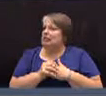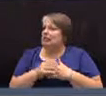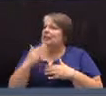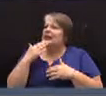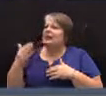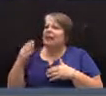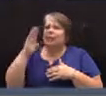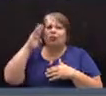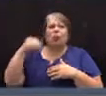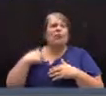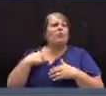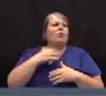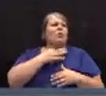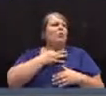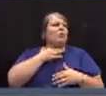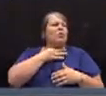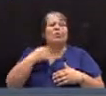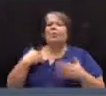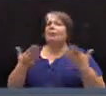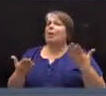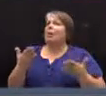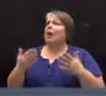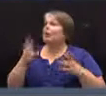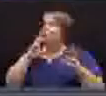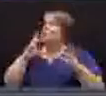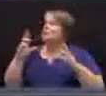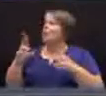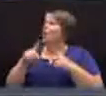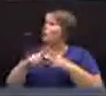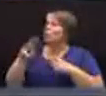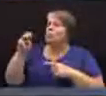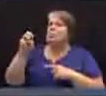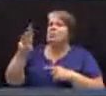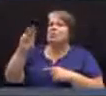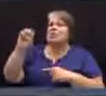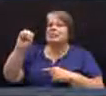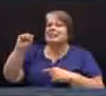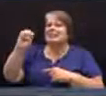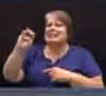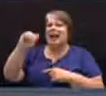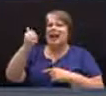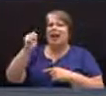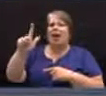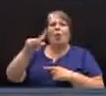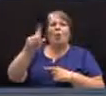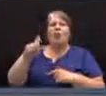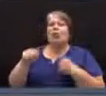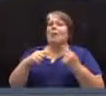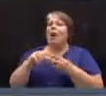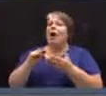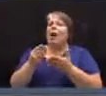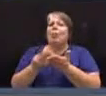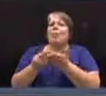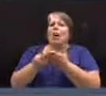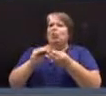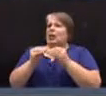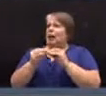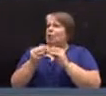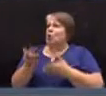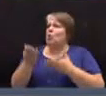Thank you, sir. I was wondering if I might respond to Mr. Siegel's question about the budget numbers presented here this evening.